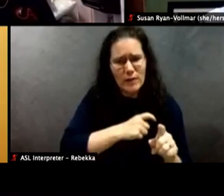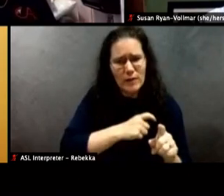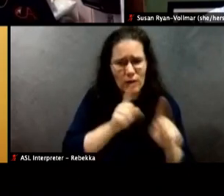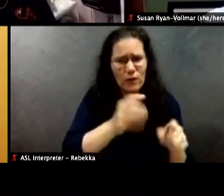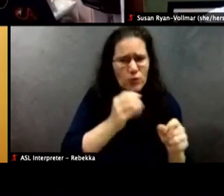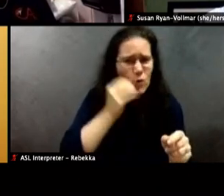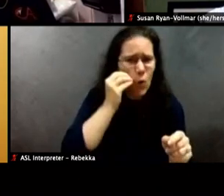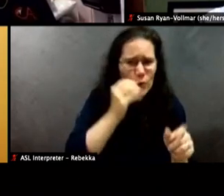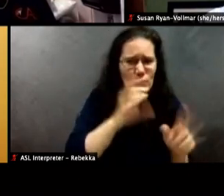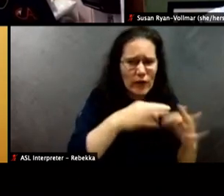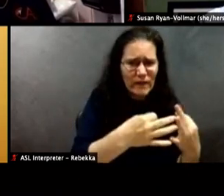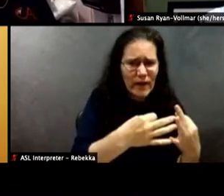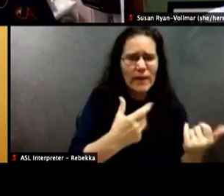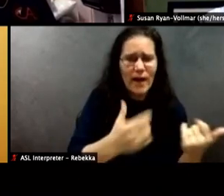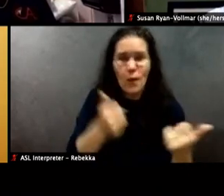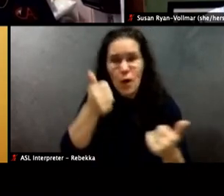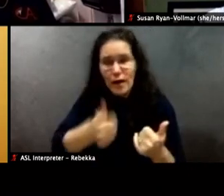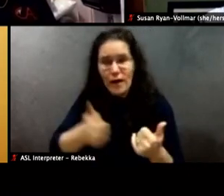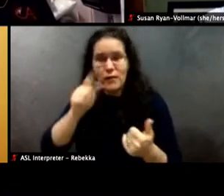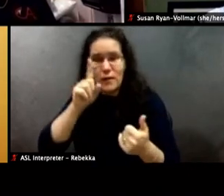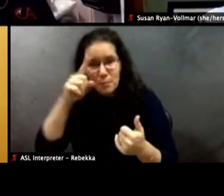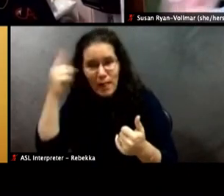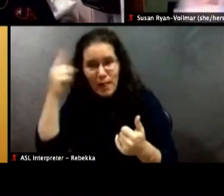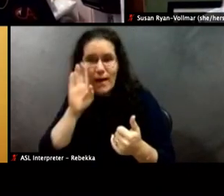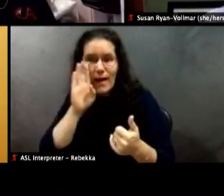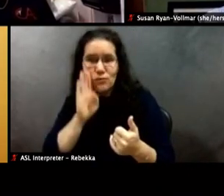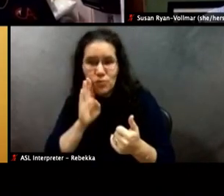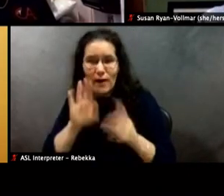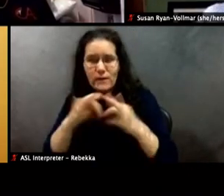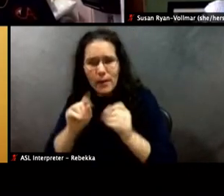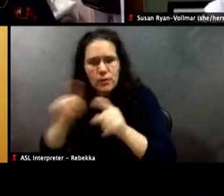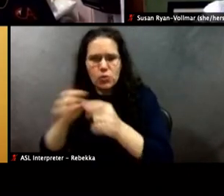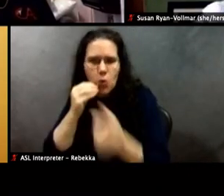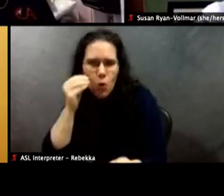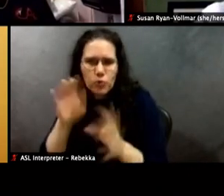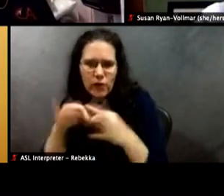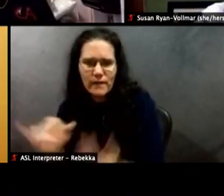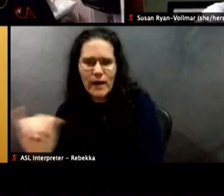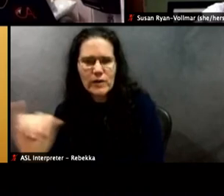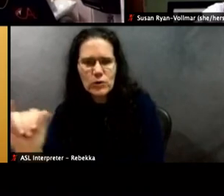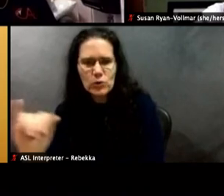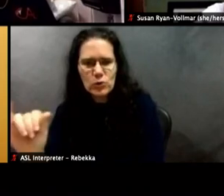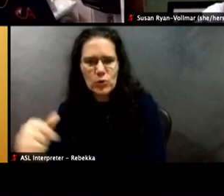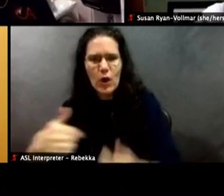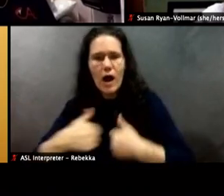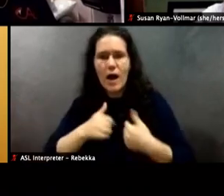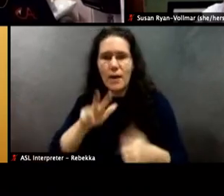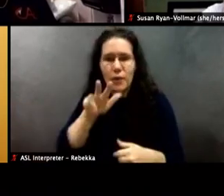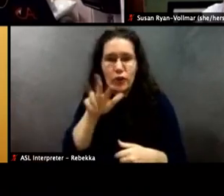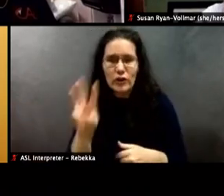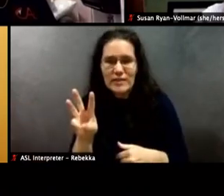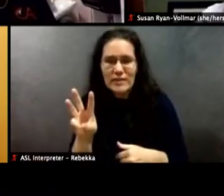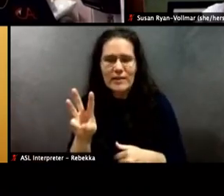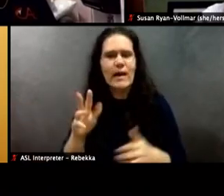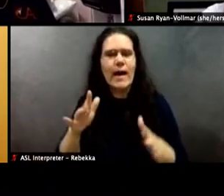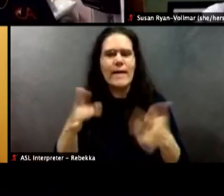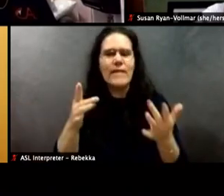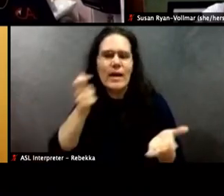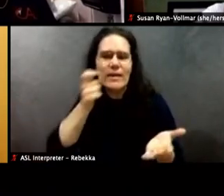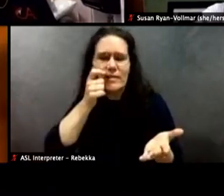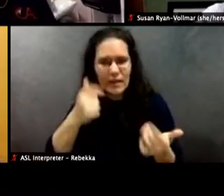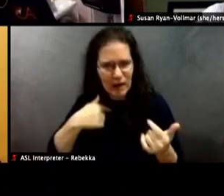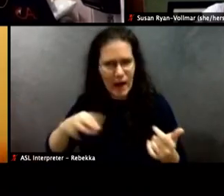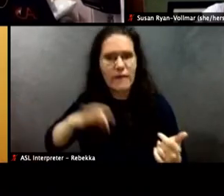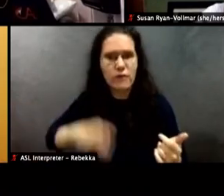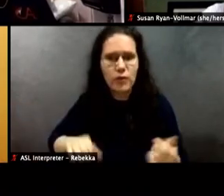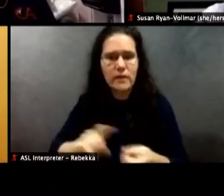families. Like I'm 30 years old. I'm light-skinned, so I have a privilege as well. We've talked about privileges. I don't have dreadlocks. I'm not six foot five.